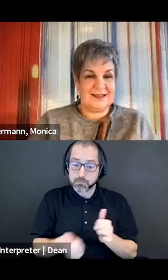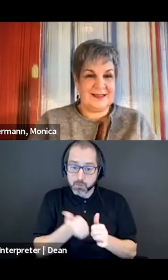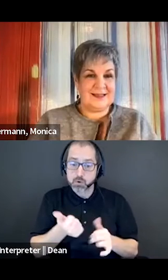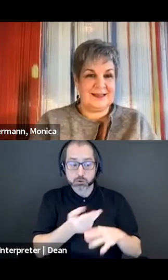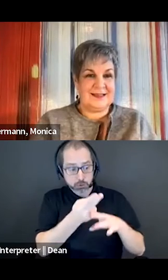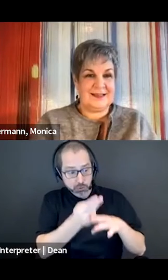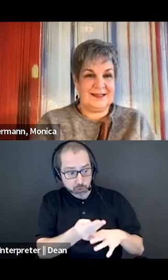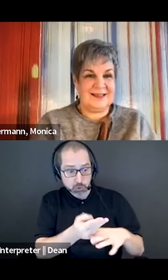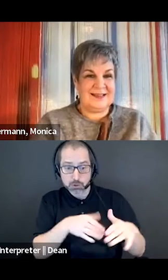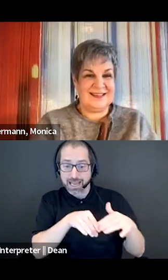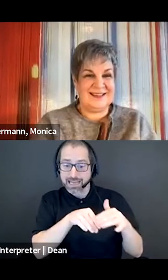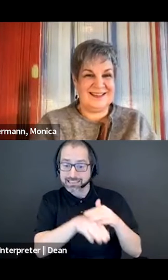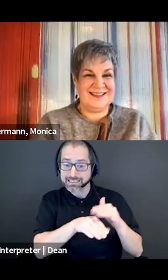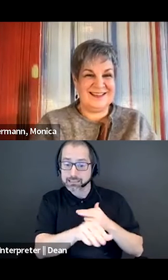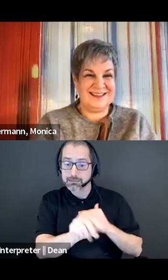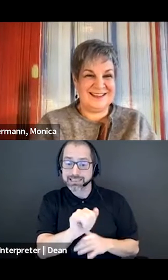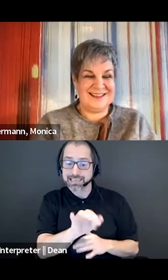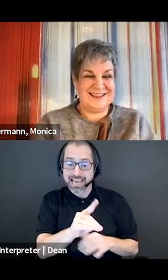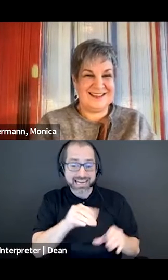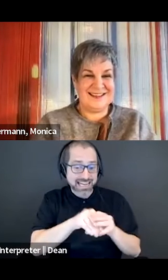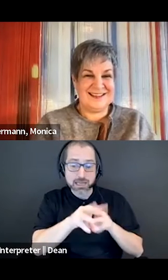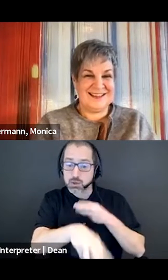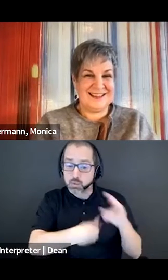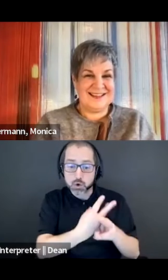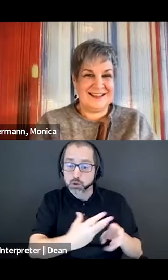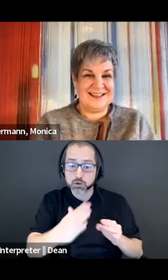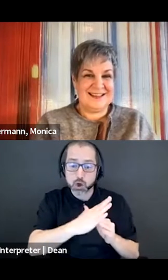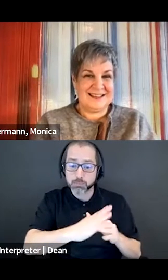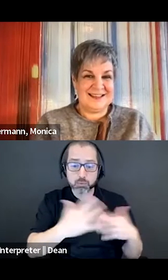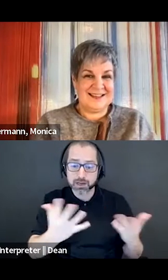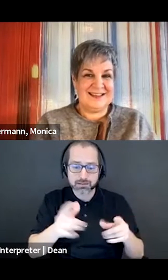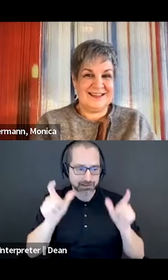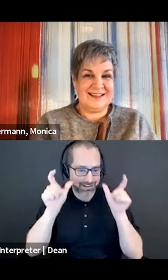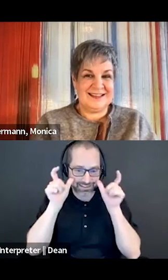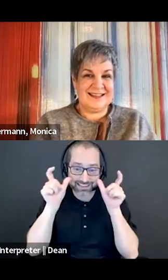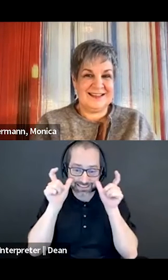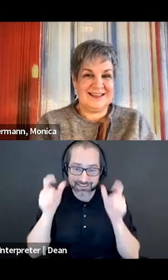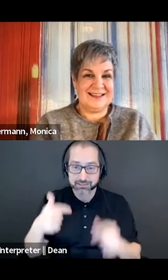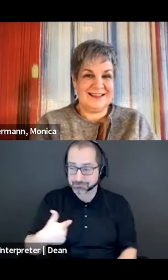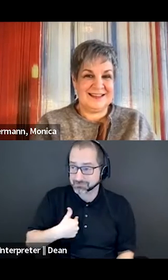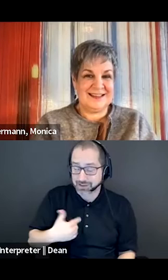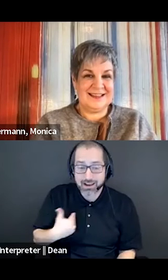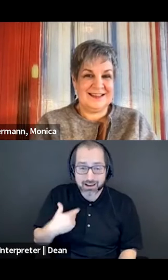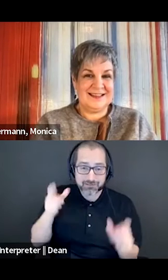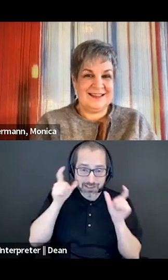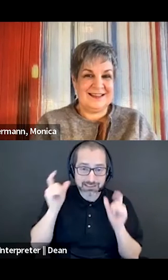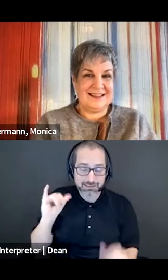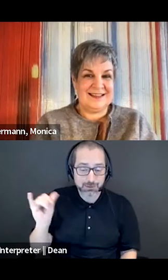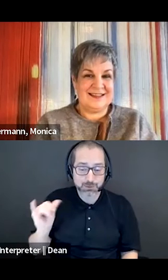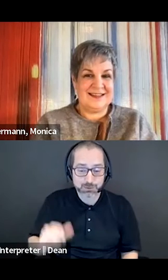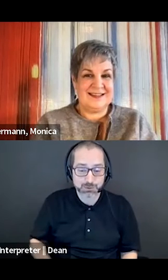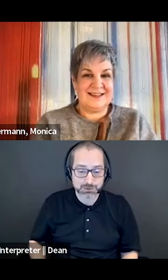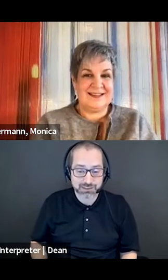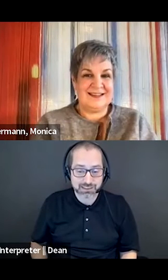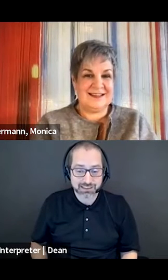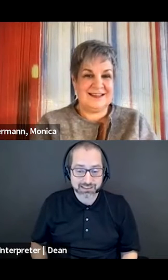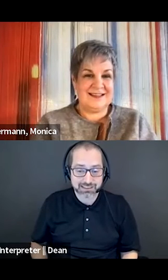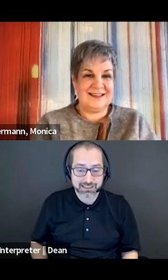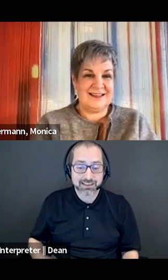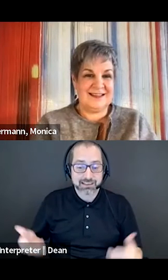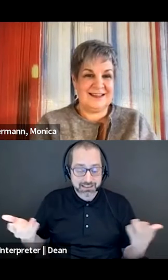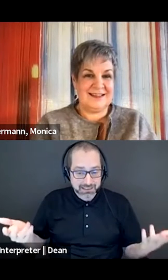are glasses, which I also happen to wear. So when we consider disability as this enormous